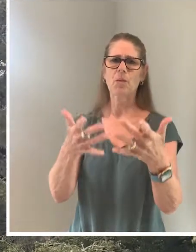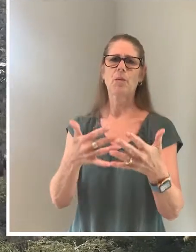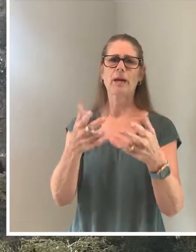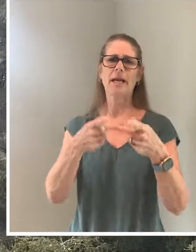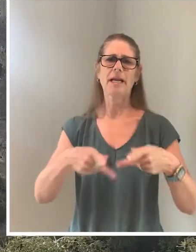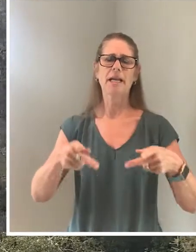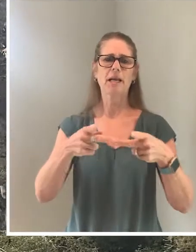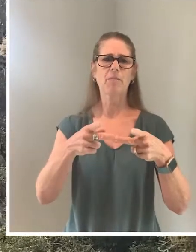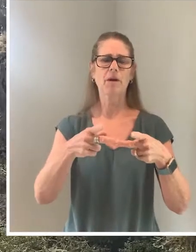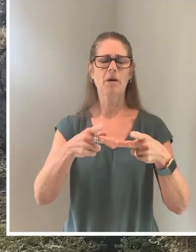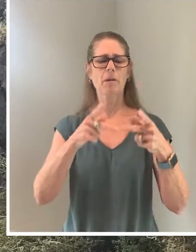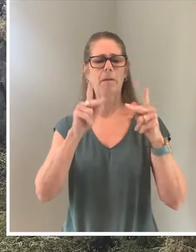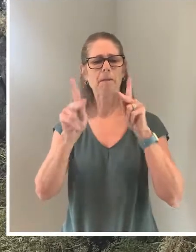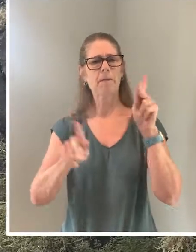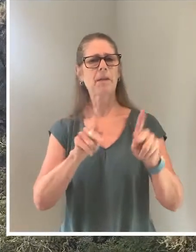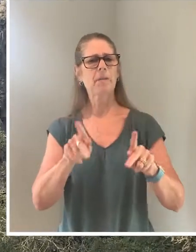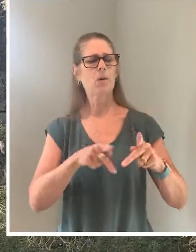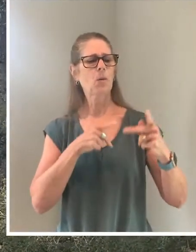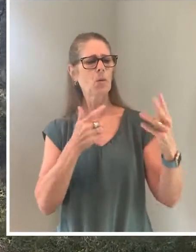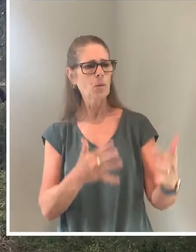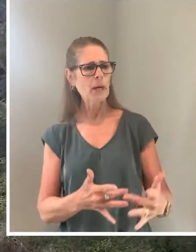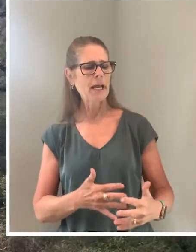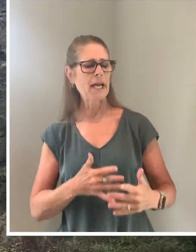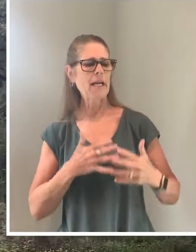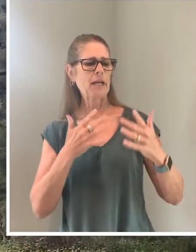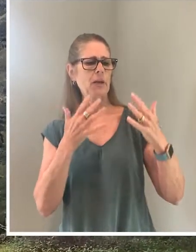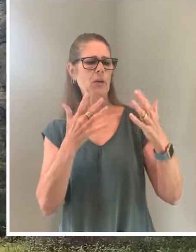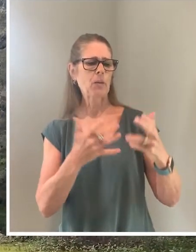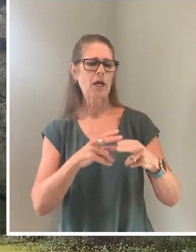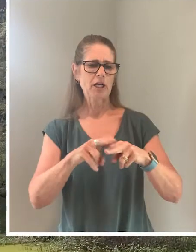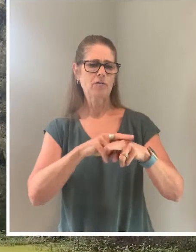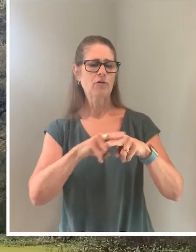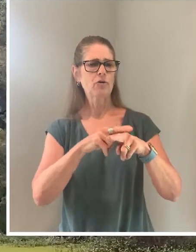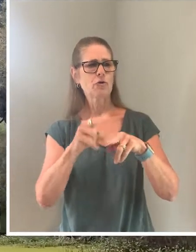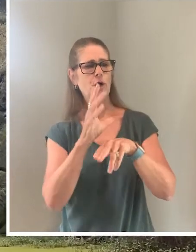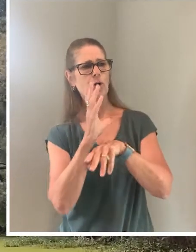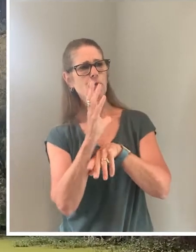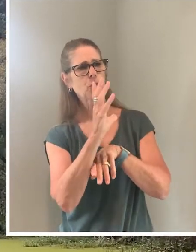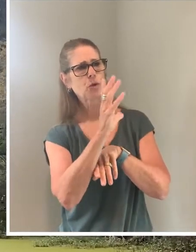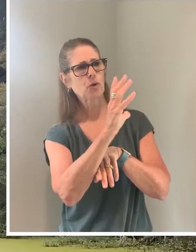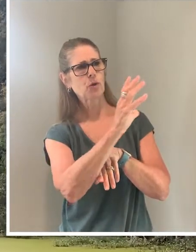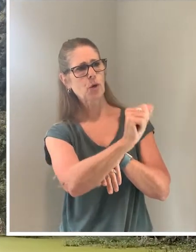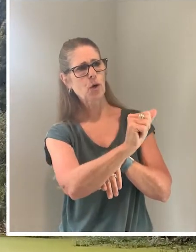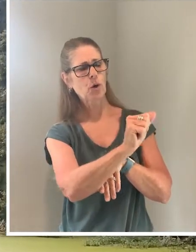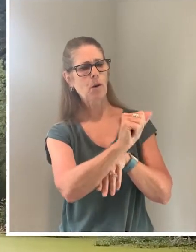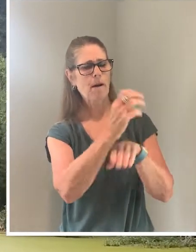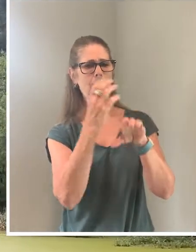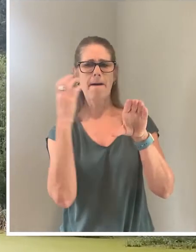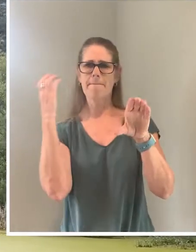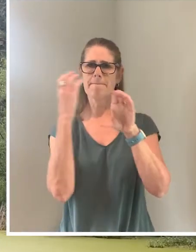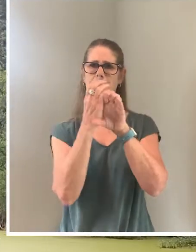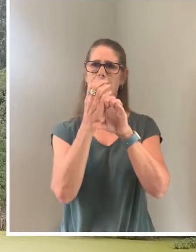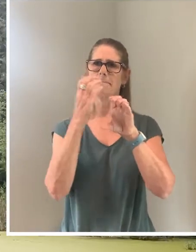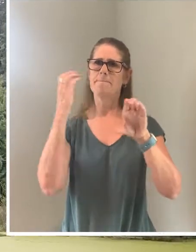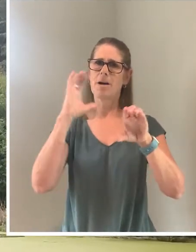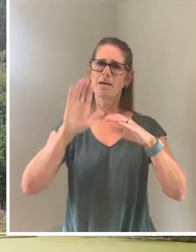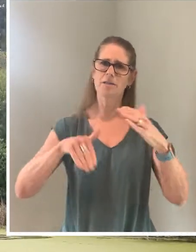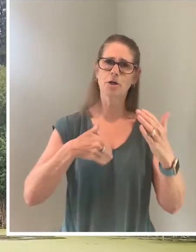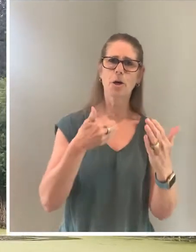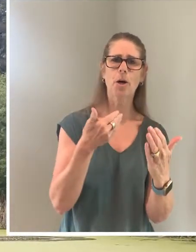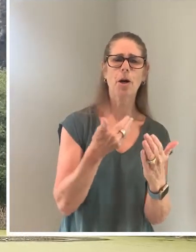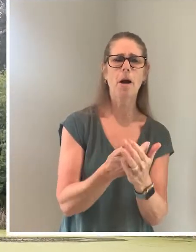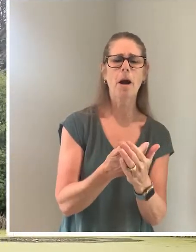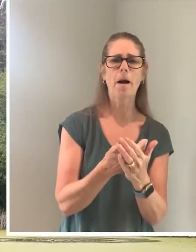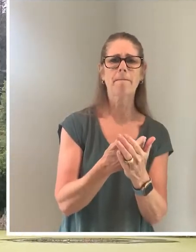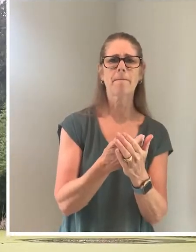For people just waiting, waiting for a train to go, or a bus to come, or a plane to go, or the mail to